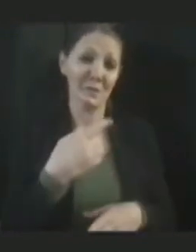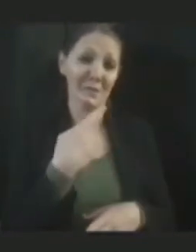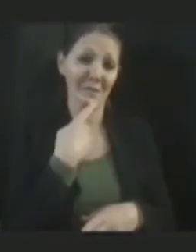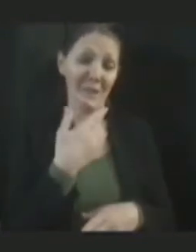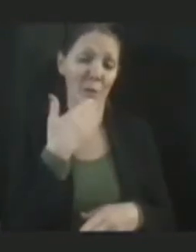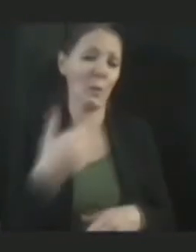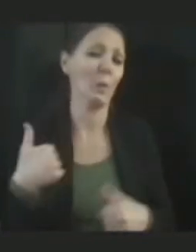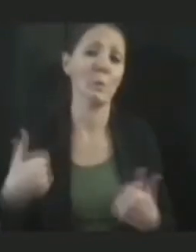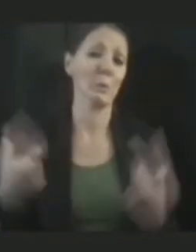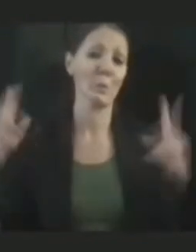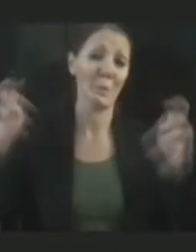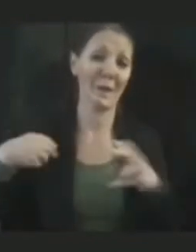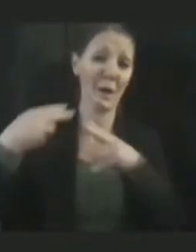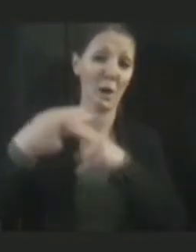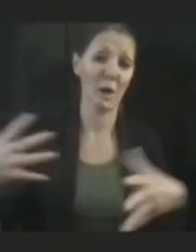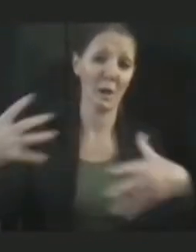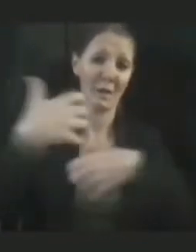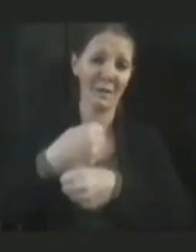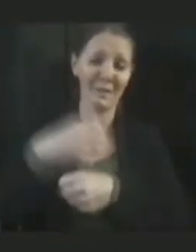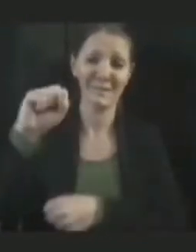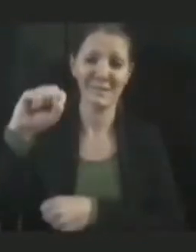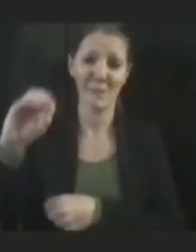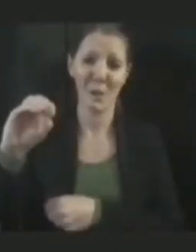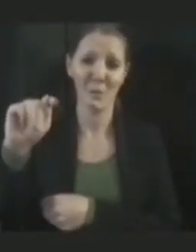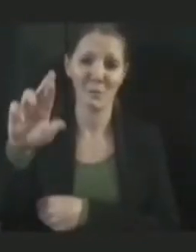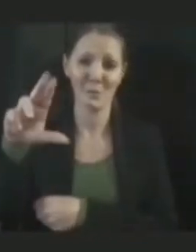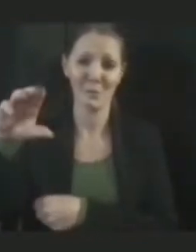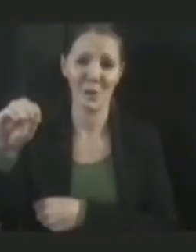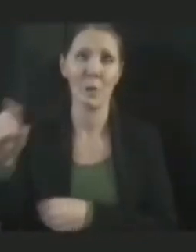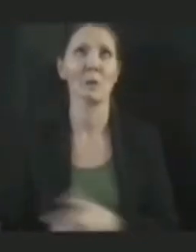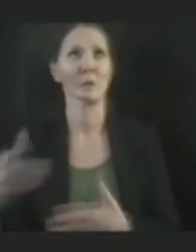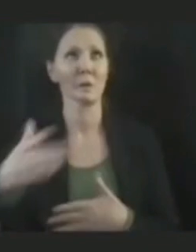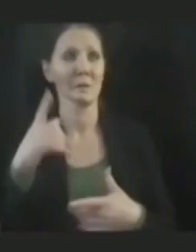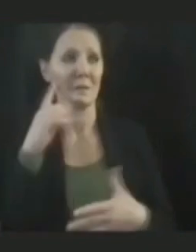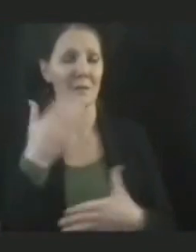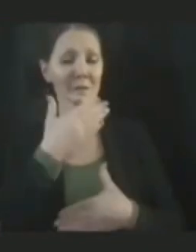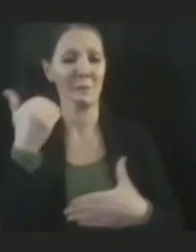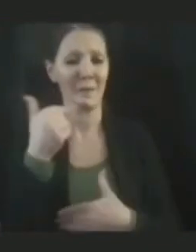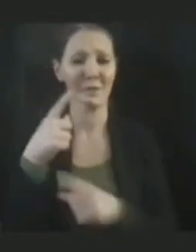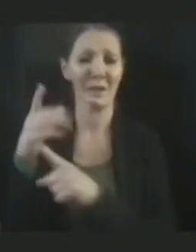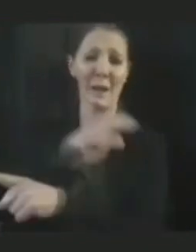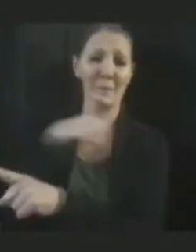SOTRO. think the commissioner is the only one who can pronounce it.